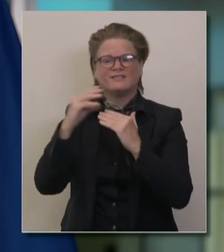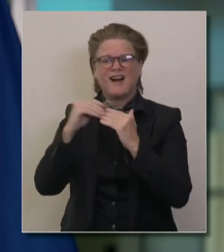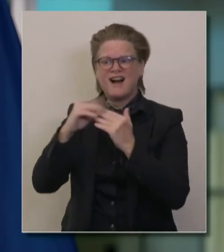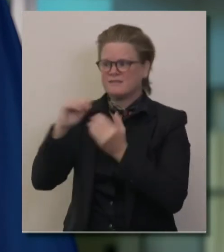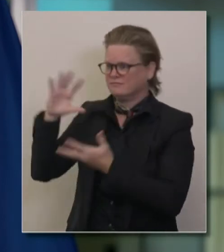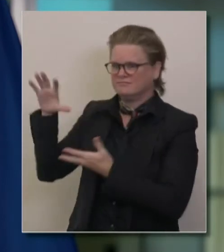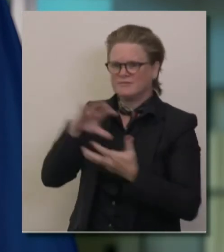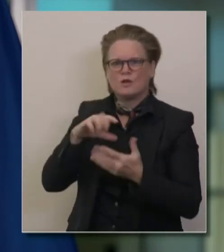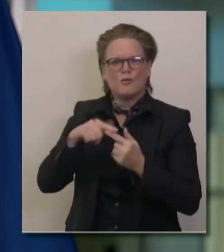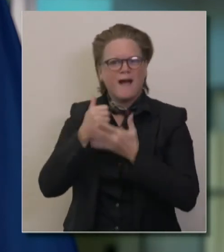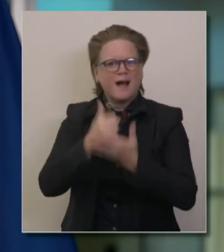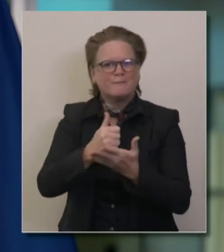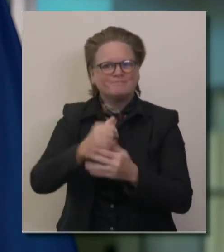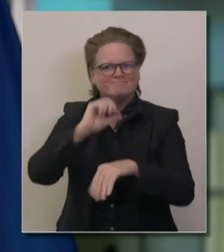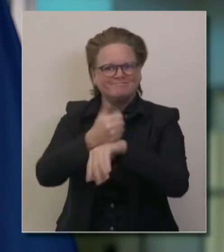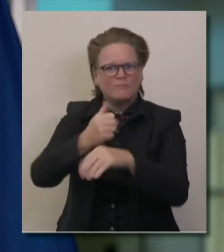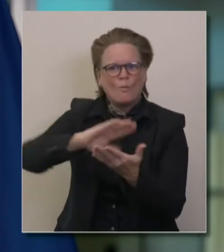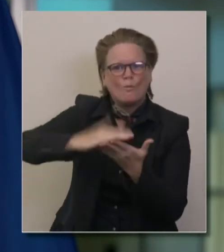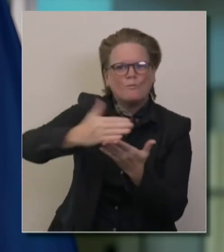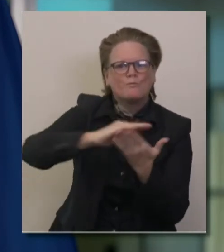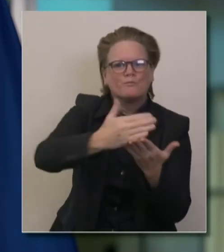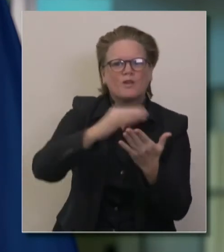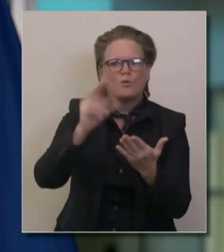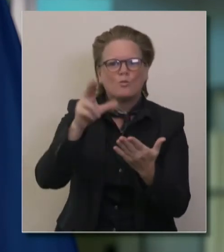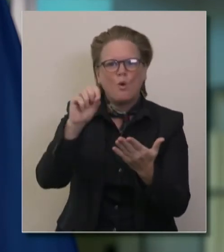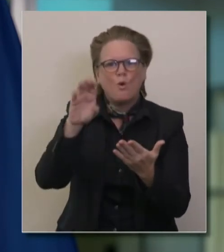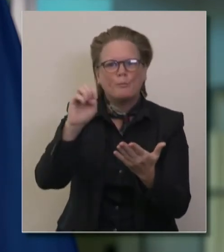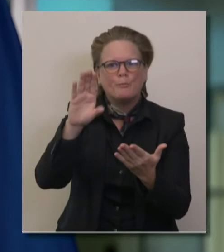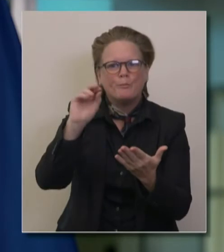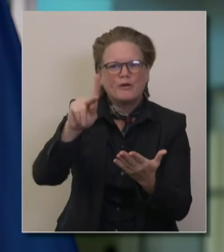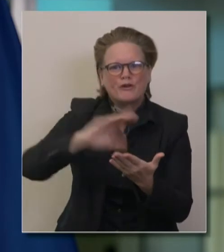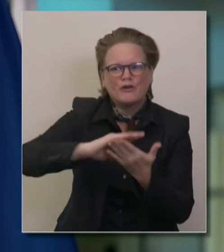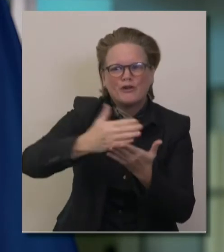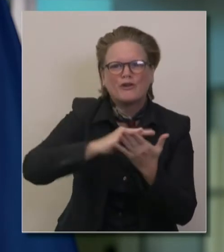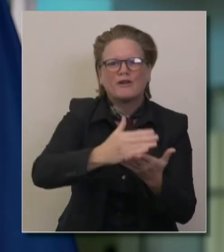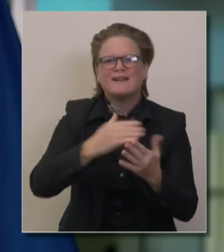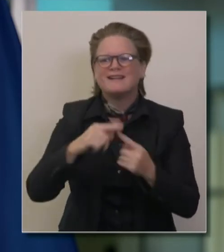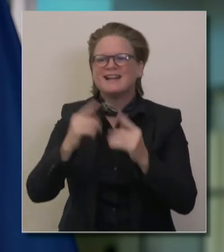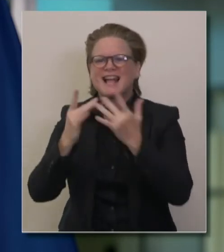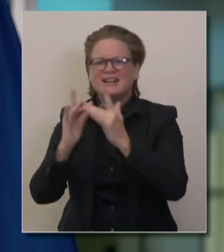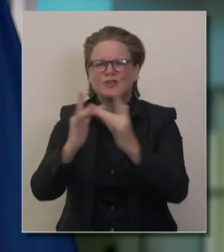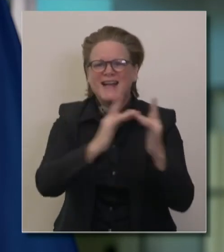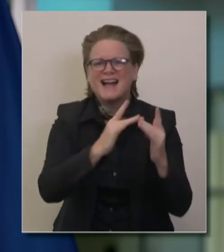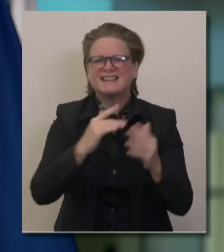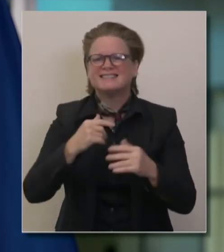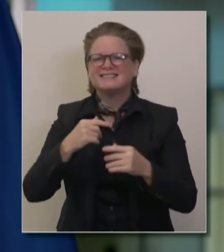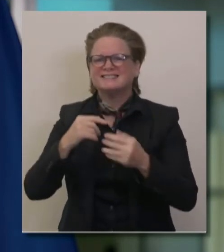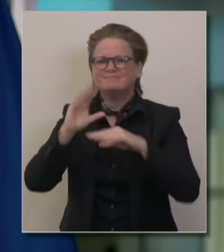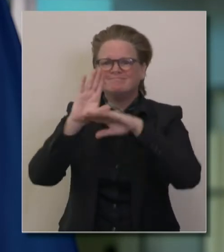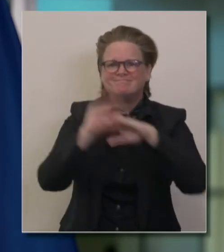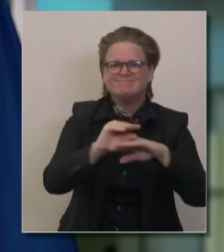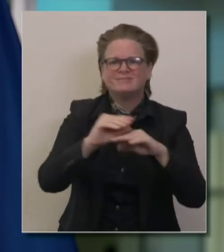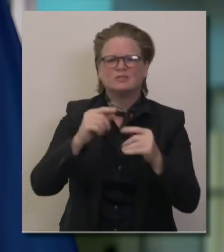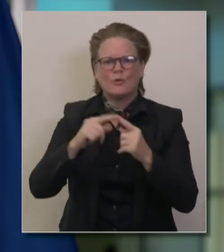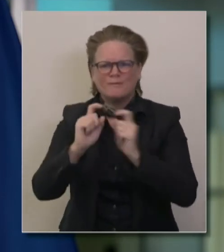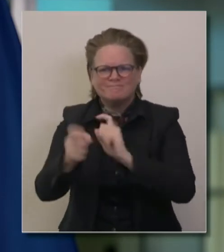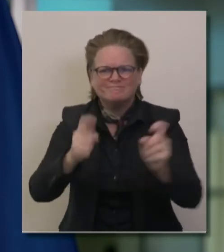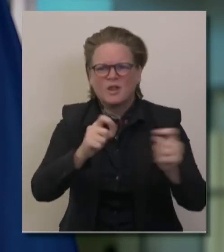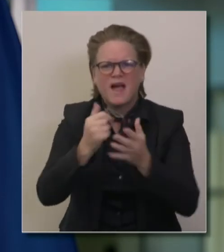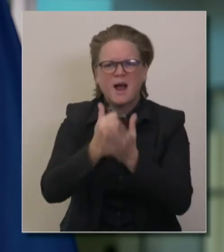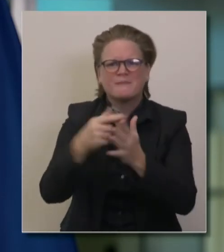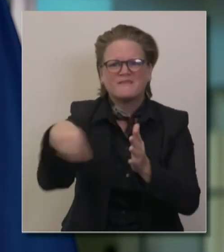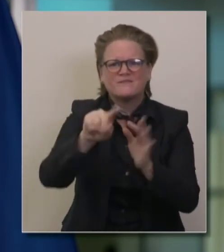address broadband, to address the digital divide, and to amplify the efforts and support the work that we did with the legislature